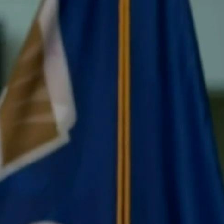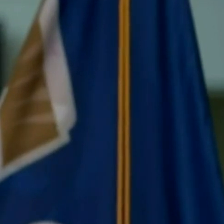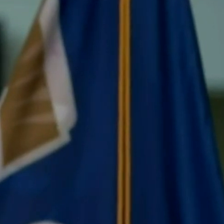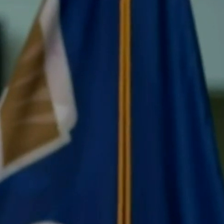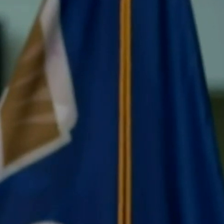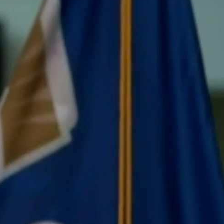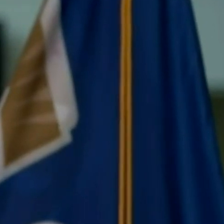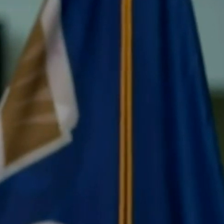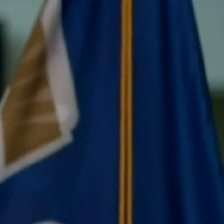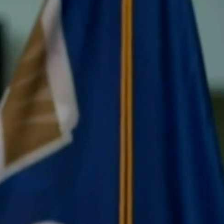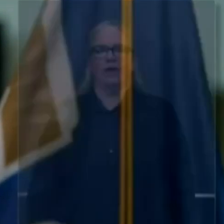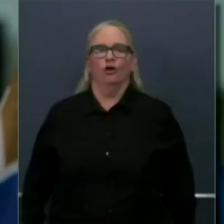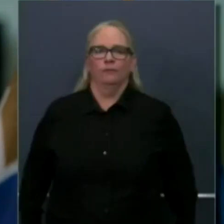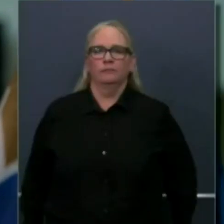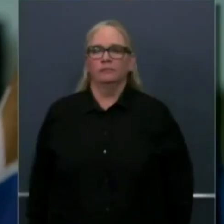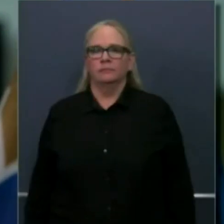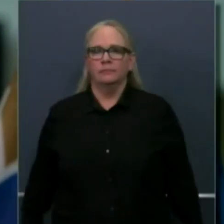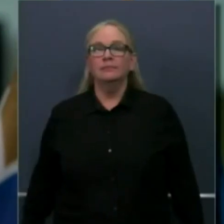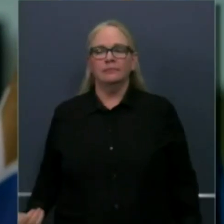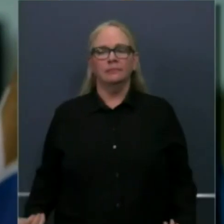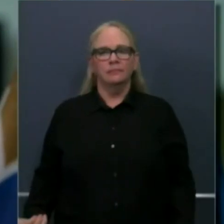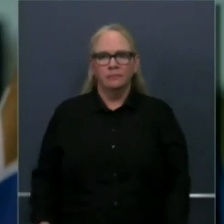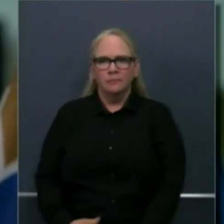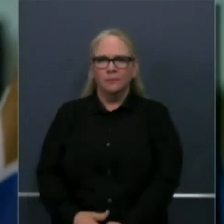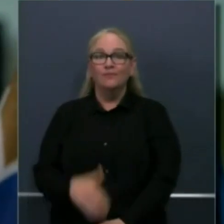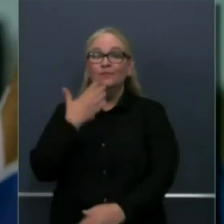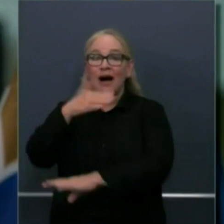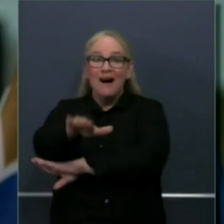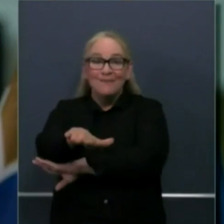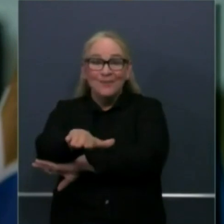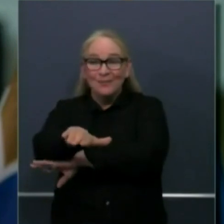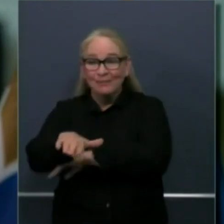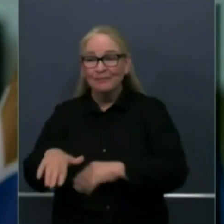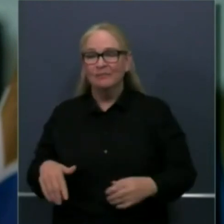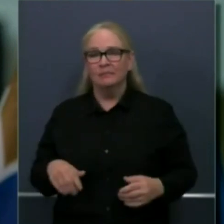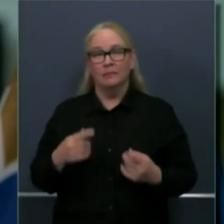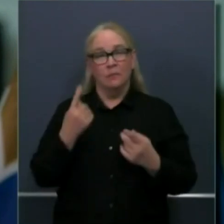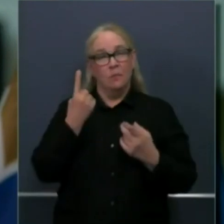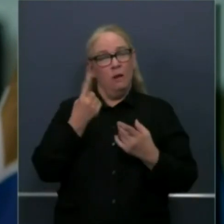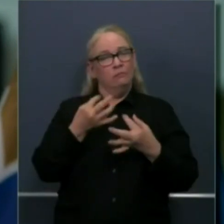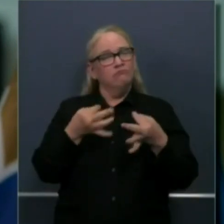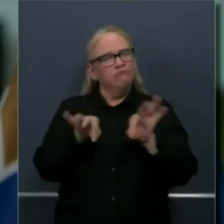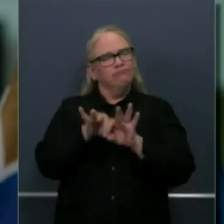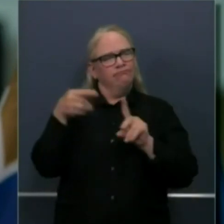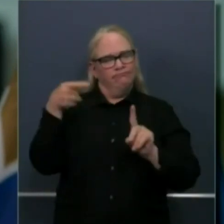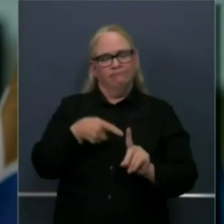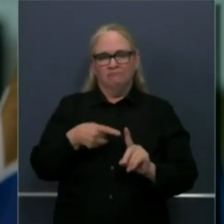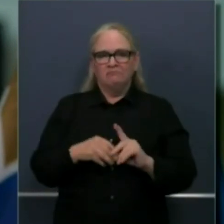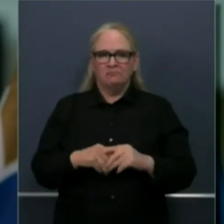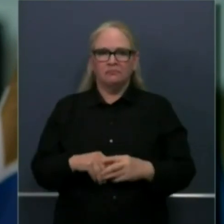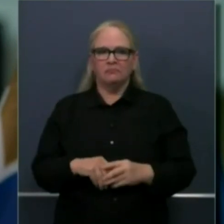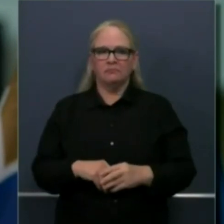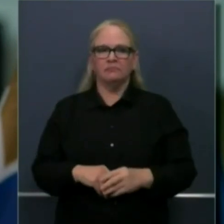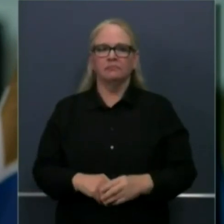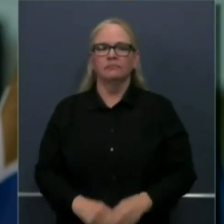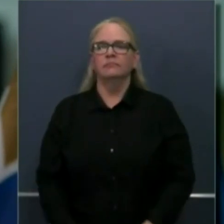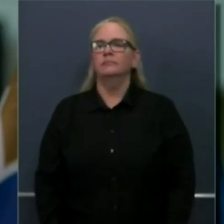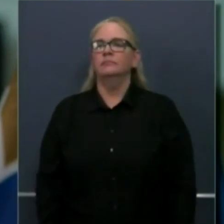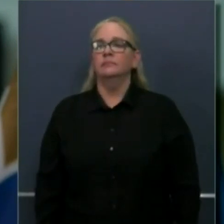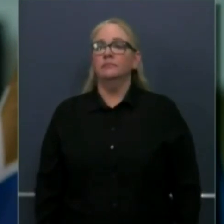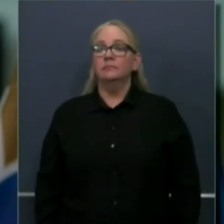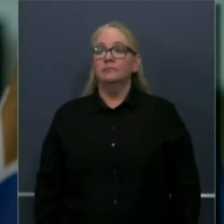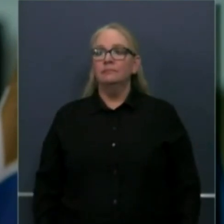principles that is foundational in terms of our roadmap to recovery in order for us to make the meaningful